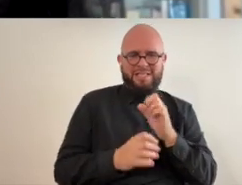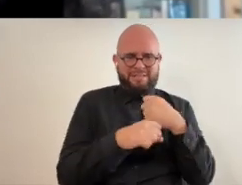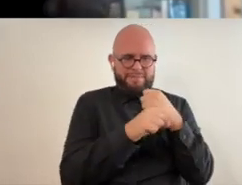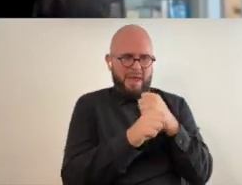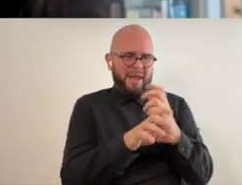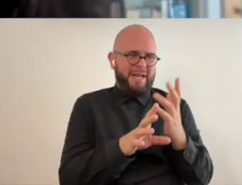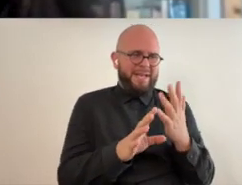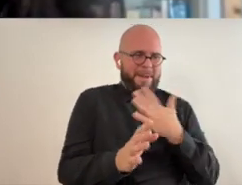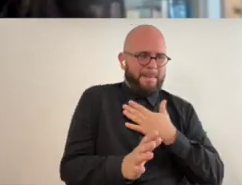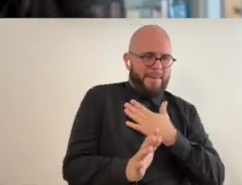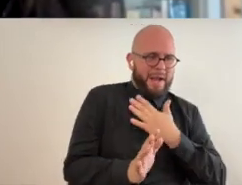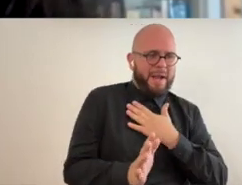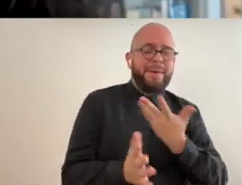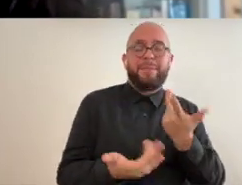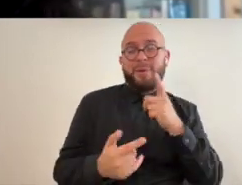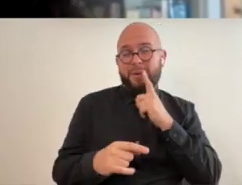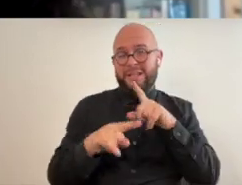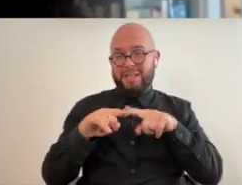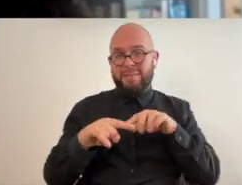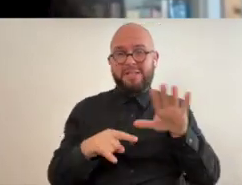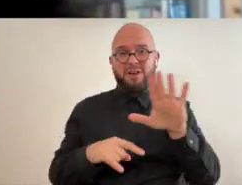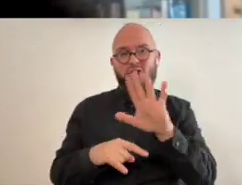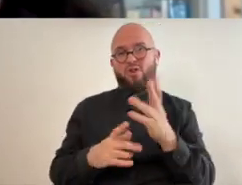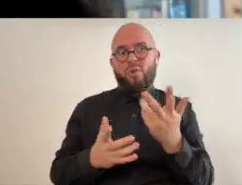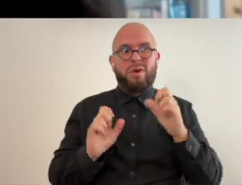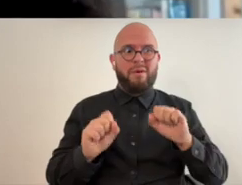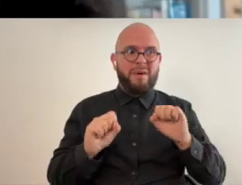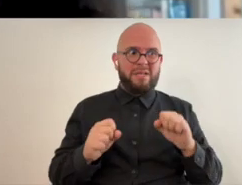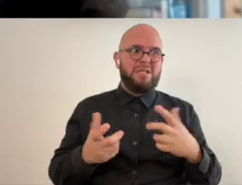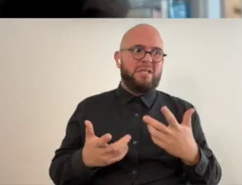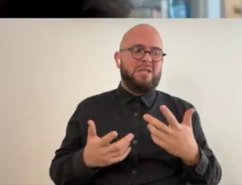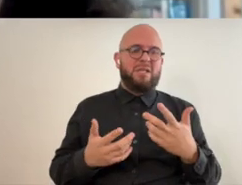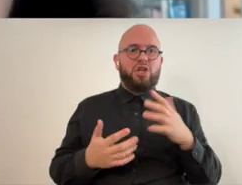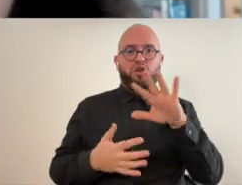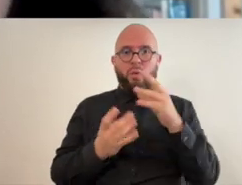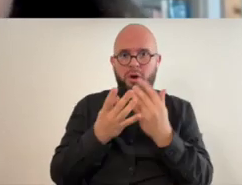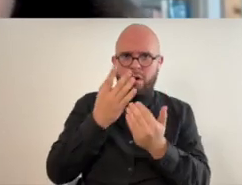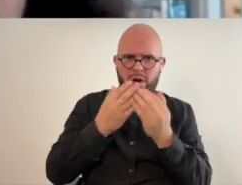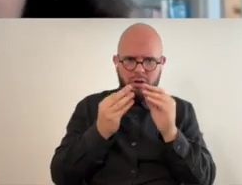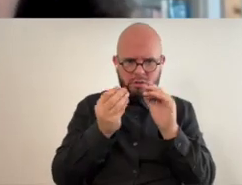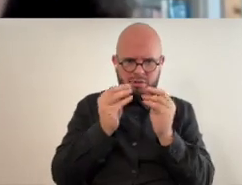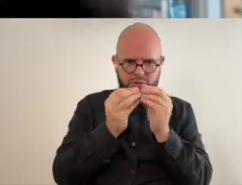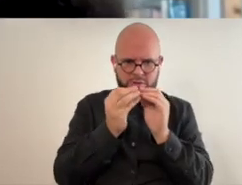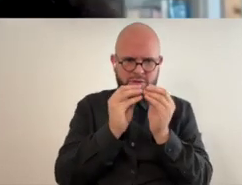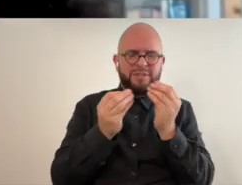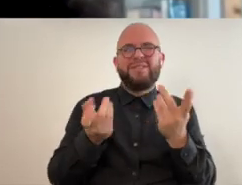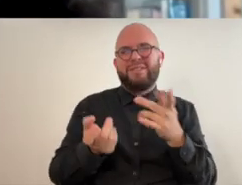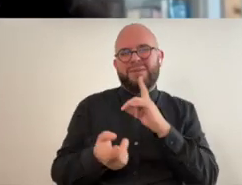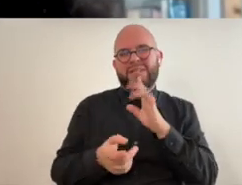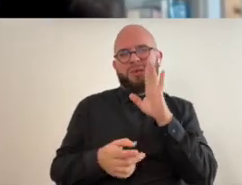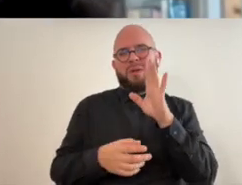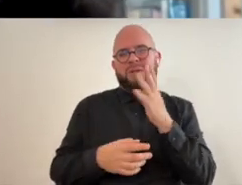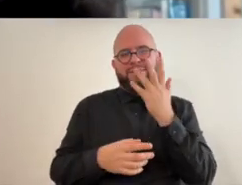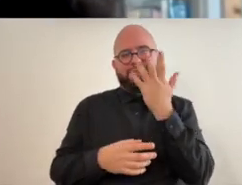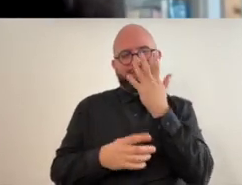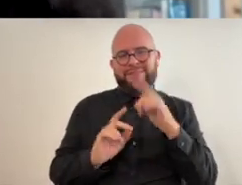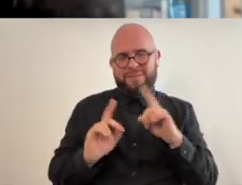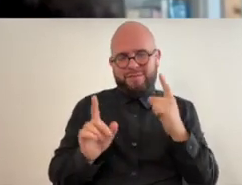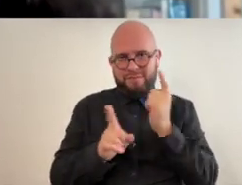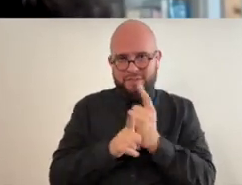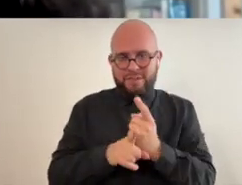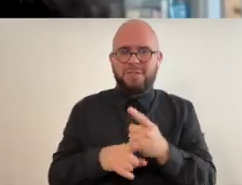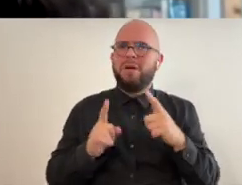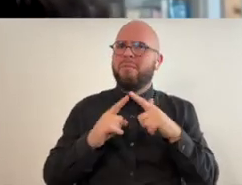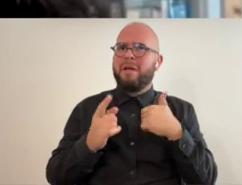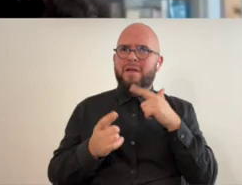work depending on what your capacity is you know what your dexterity is it can make a big difference but there's some